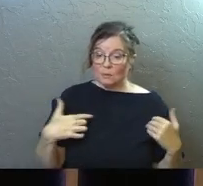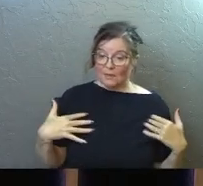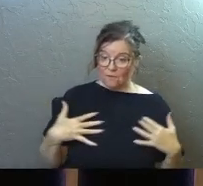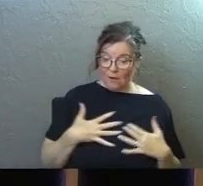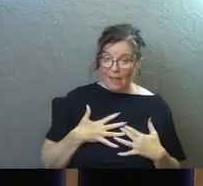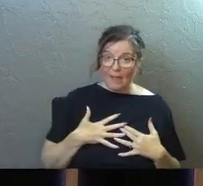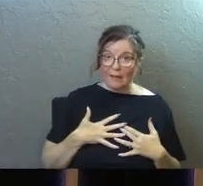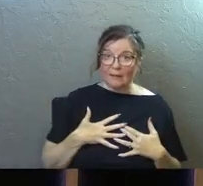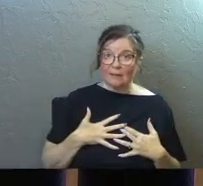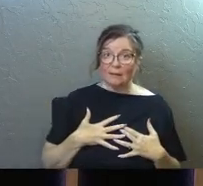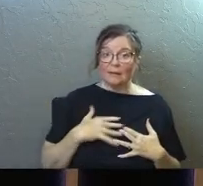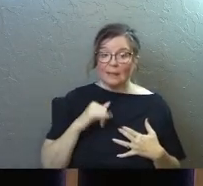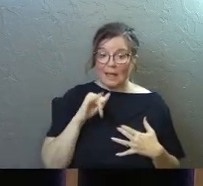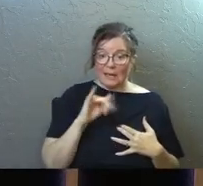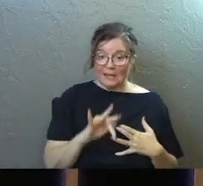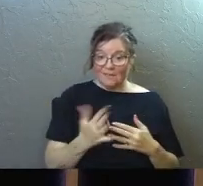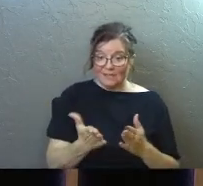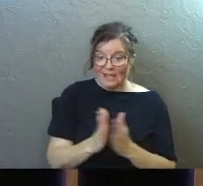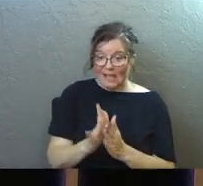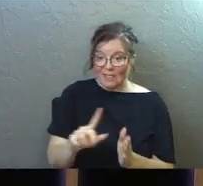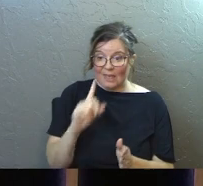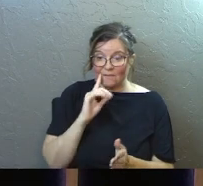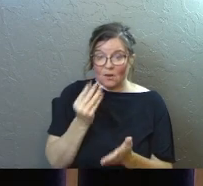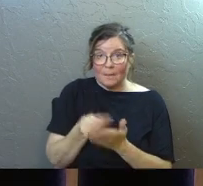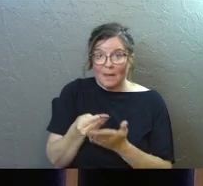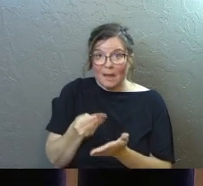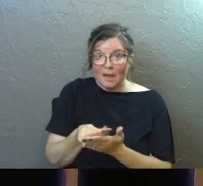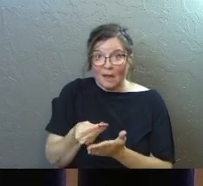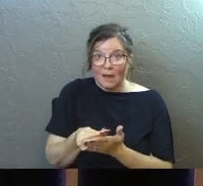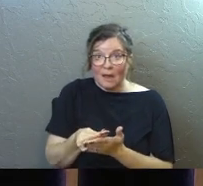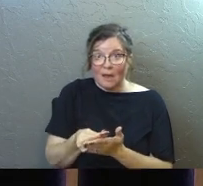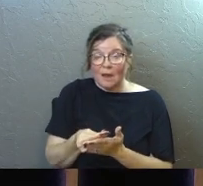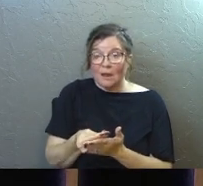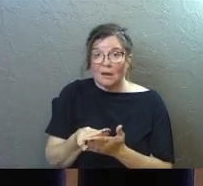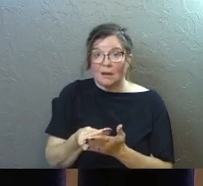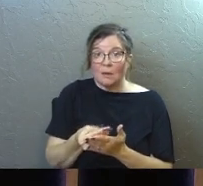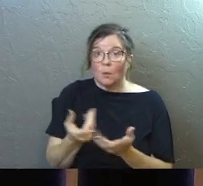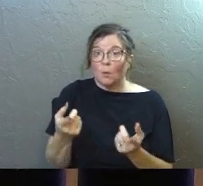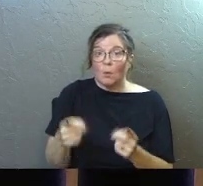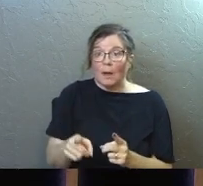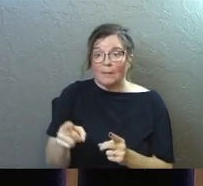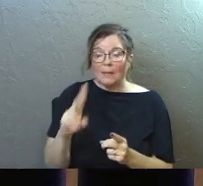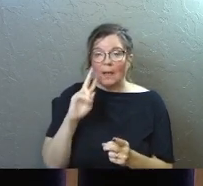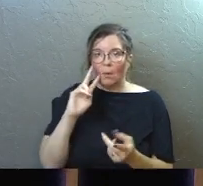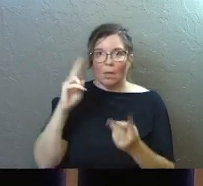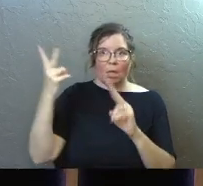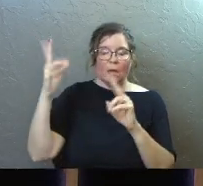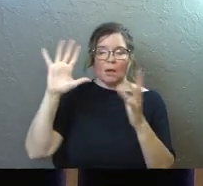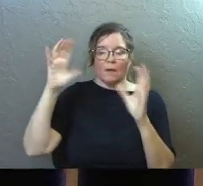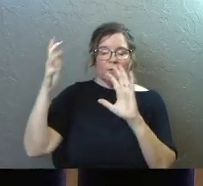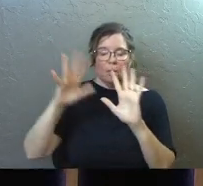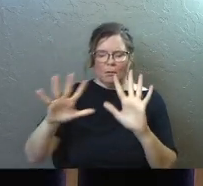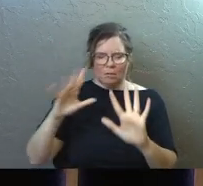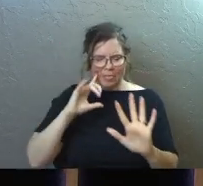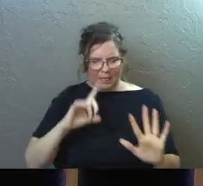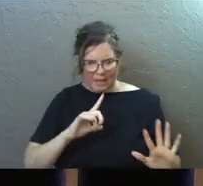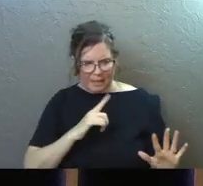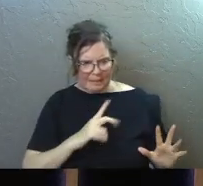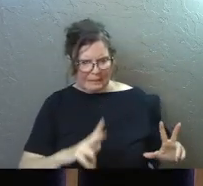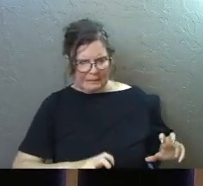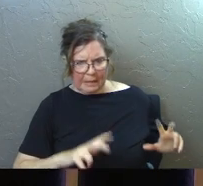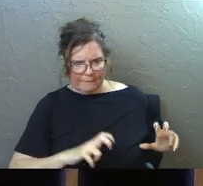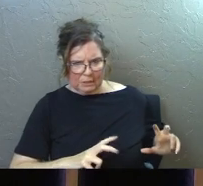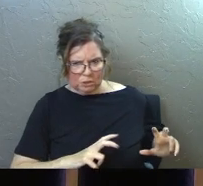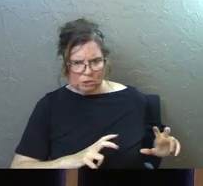afraid that if he asked them for any financial support into his life, they would get confused. They would think he was being